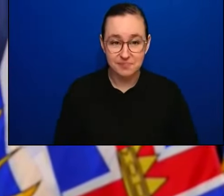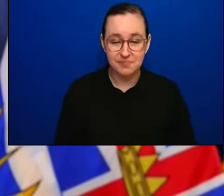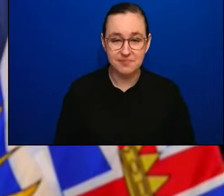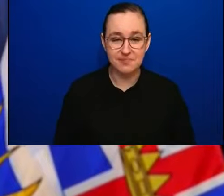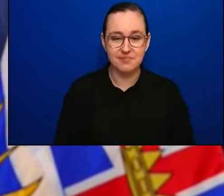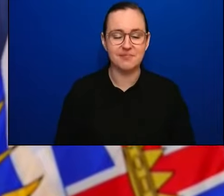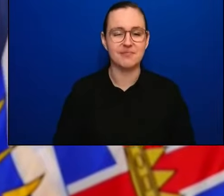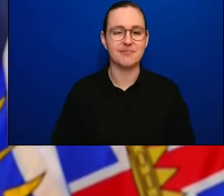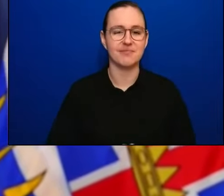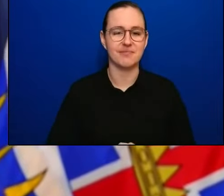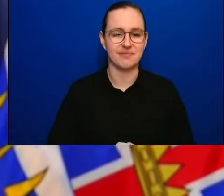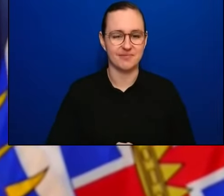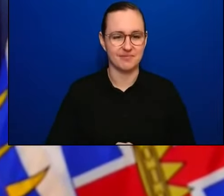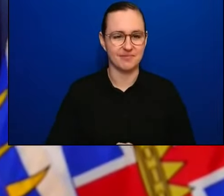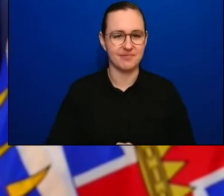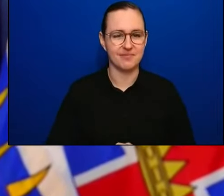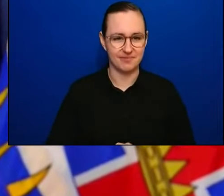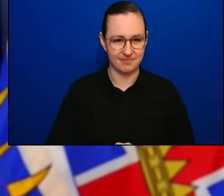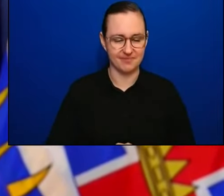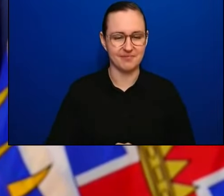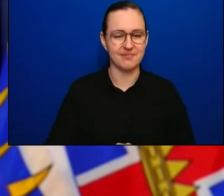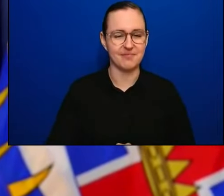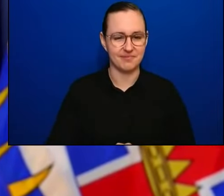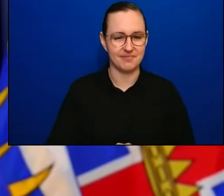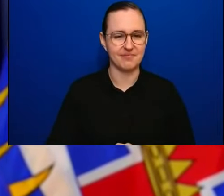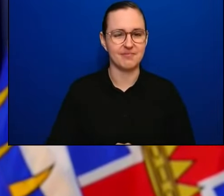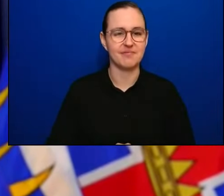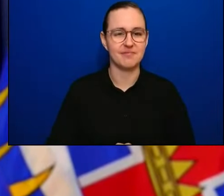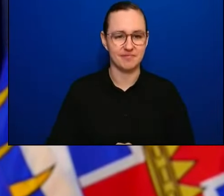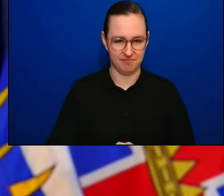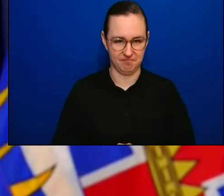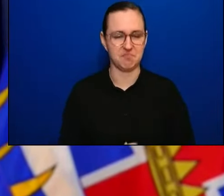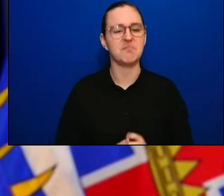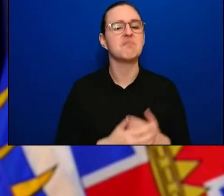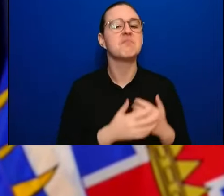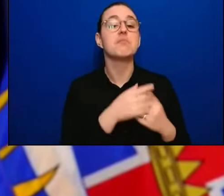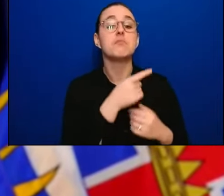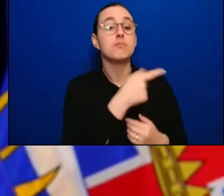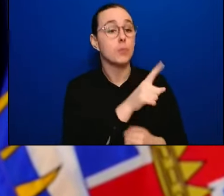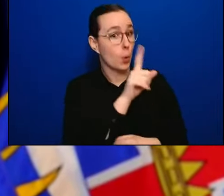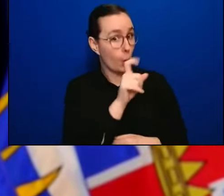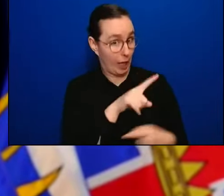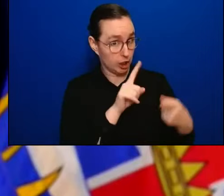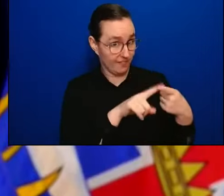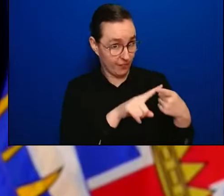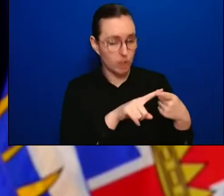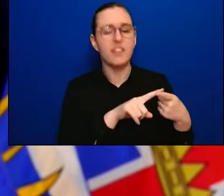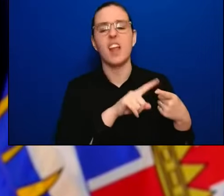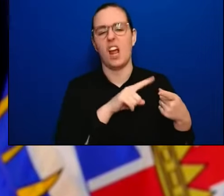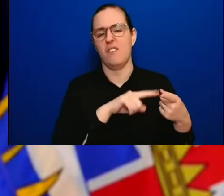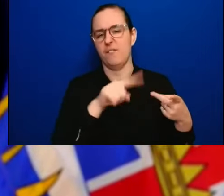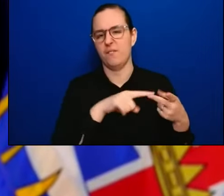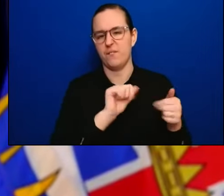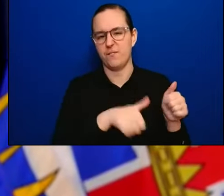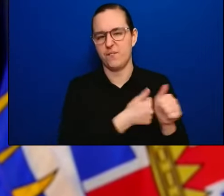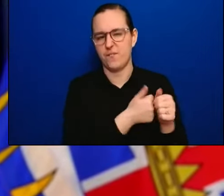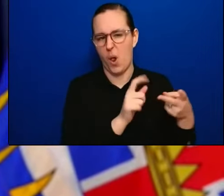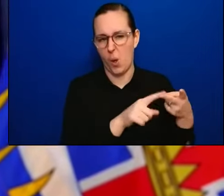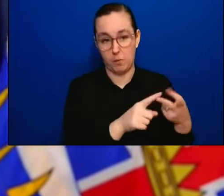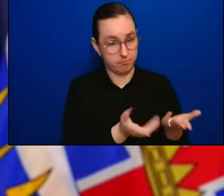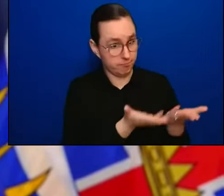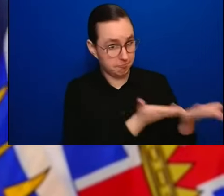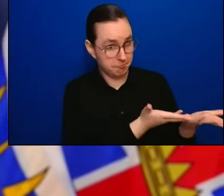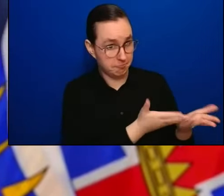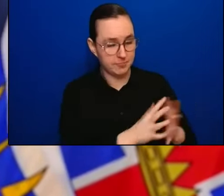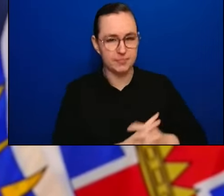queue for a chance to ask a question and a follow-up. Our first question today will come from the room. Richard Zussman, Global News. You mentioned